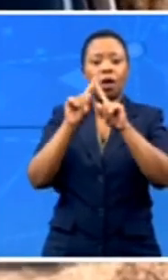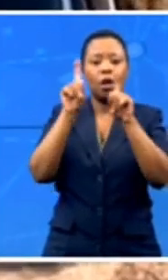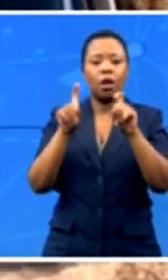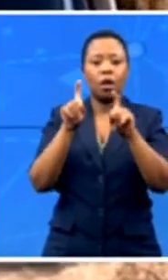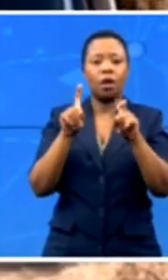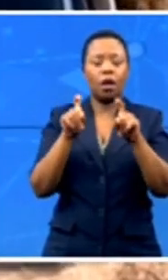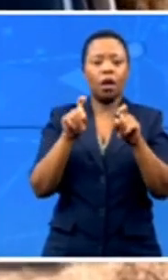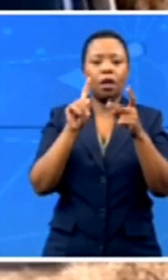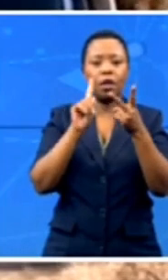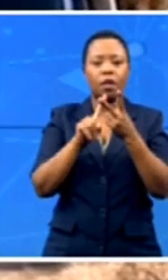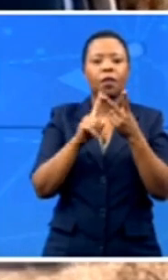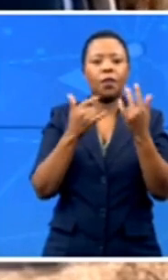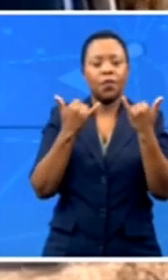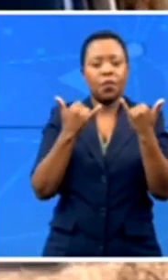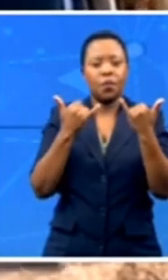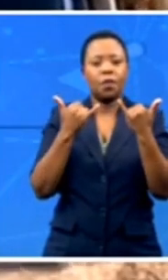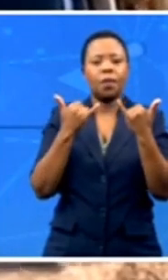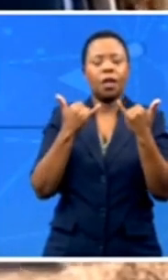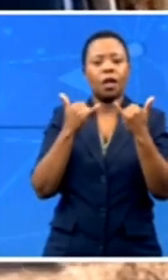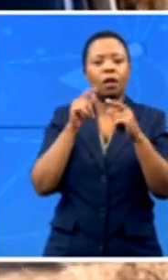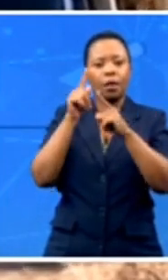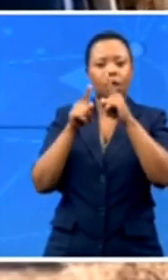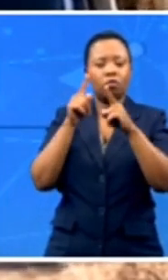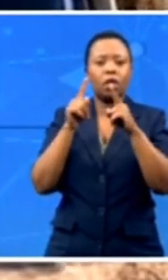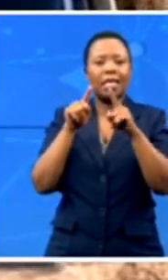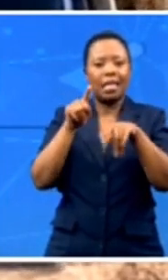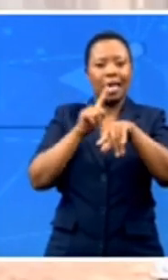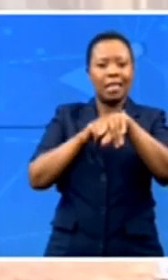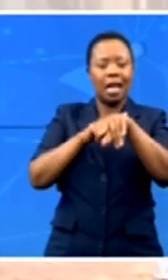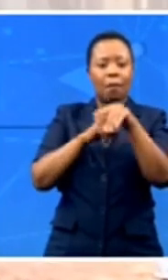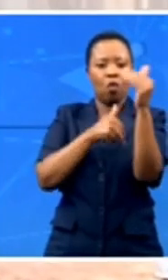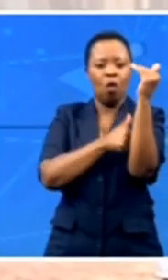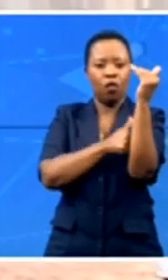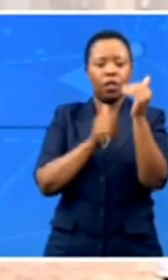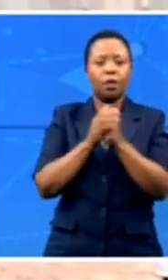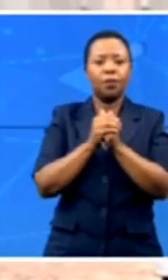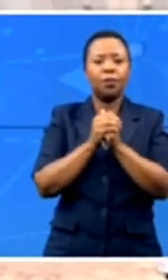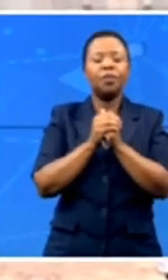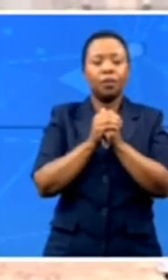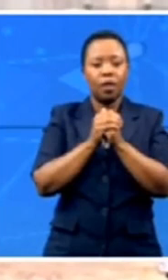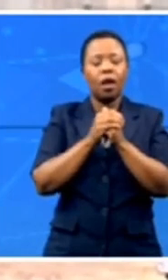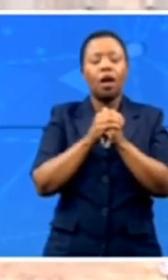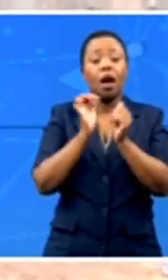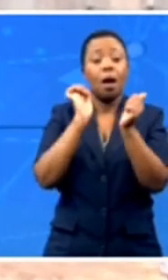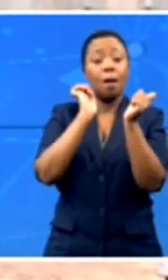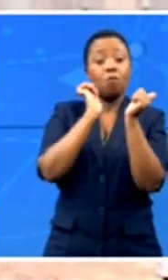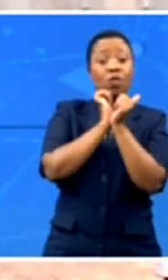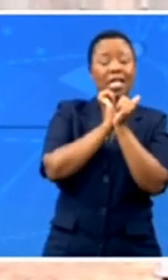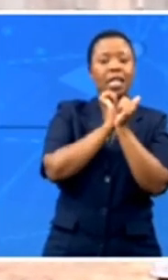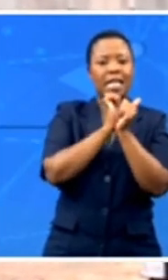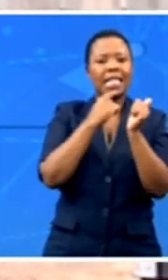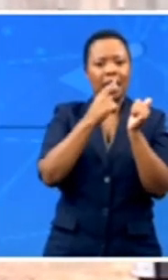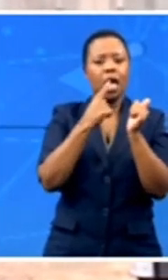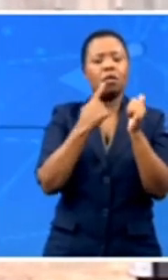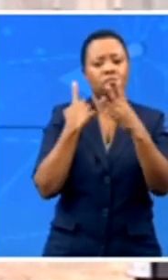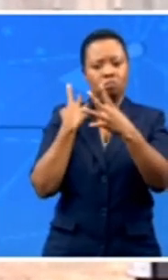of high-level corruption during his time in office. Prison authorities later confirmed that Zuma was incarcerated at the S-Court Correctional